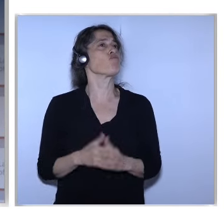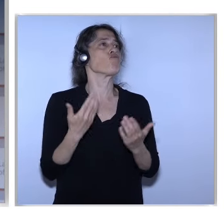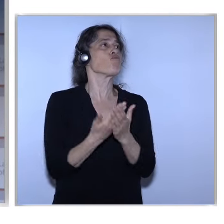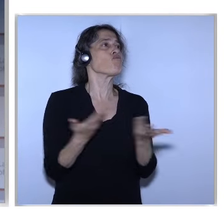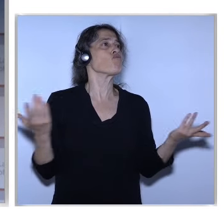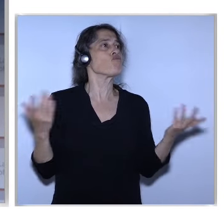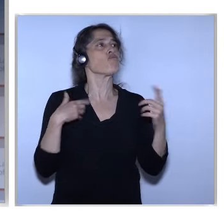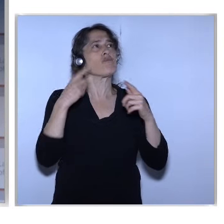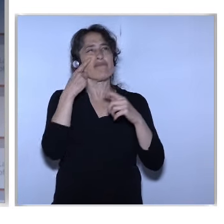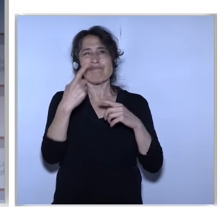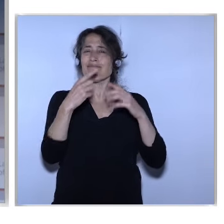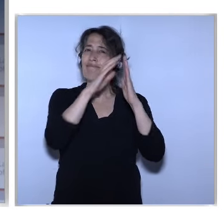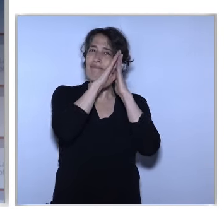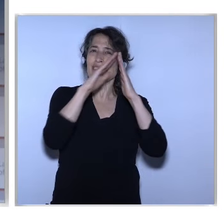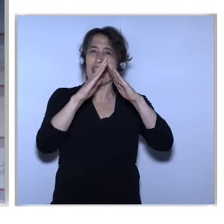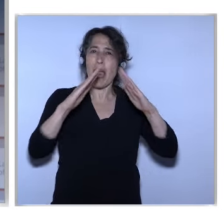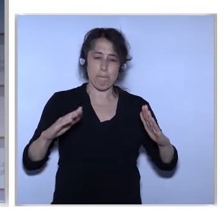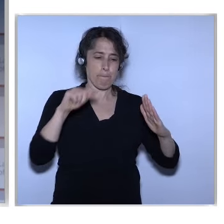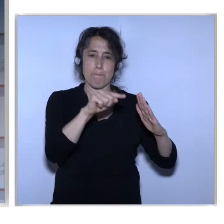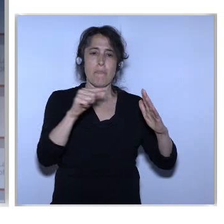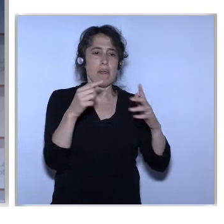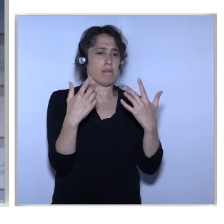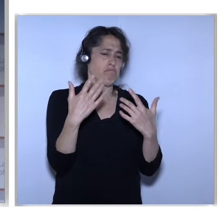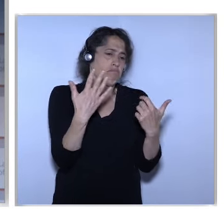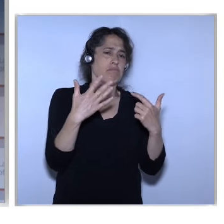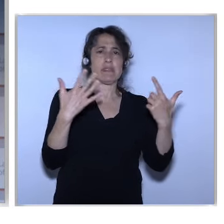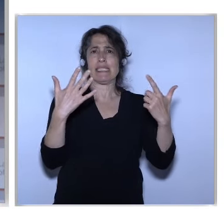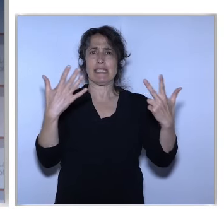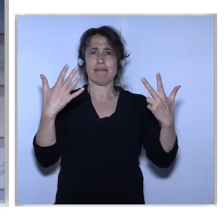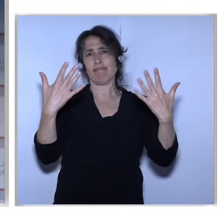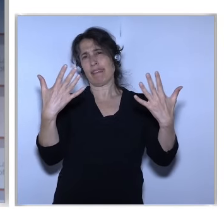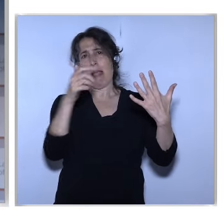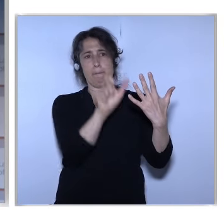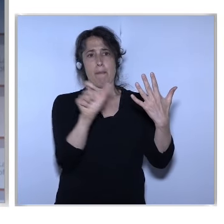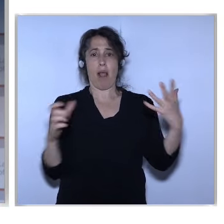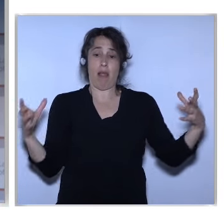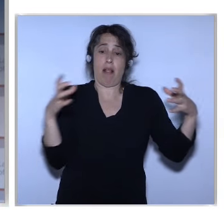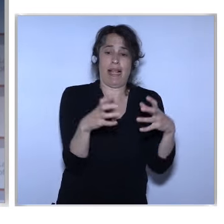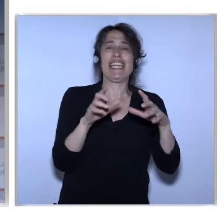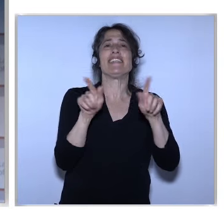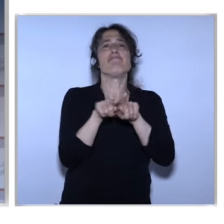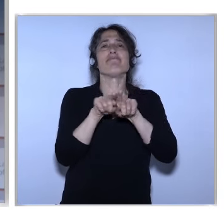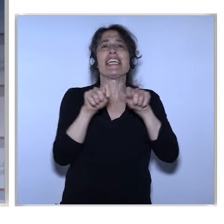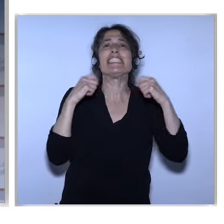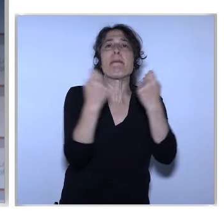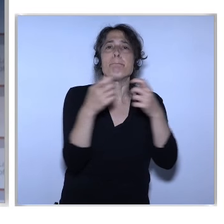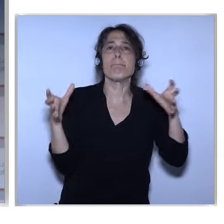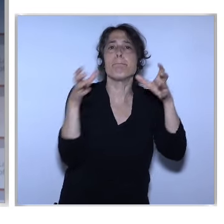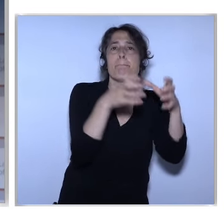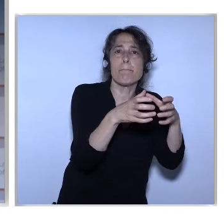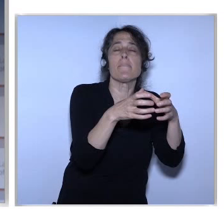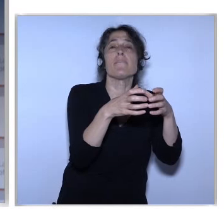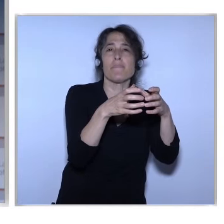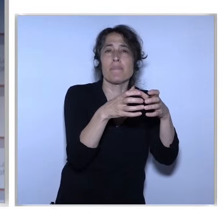Person Teams Work On With Innovative Mindset We Were Hosted By A Camping Site In The National